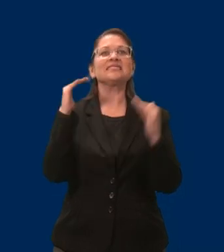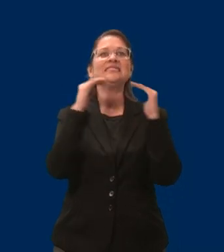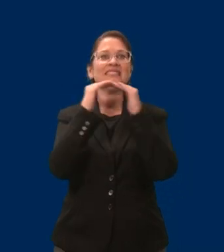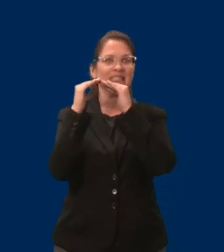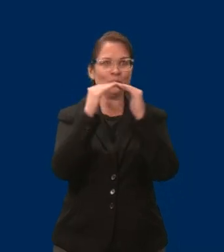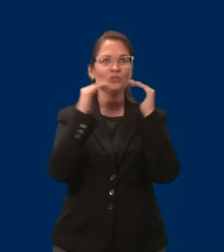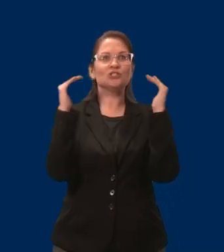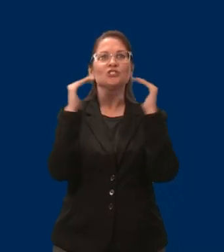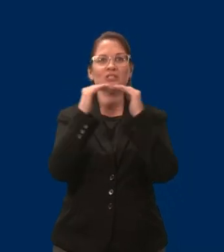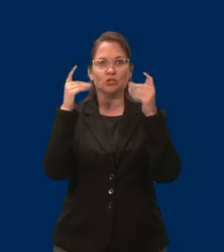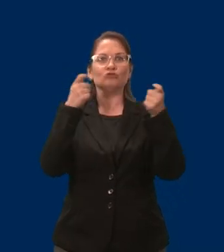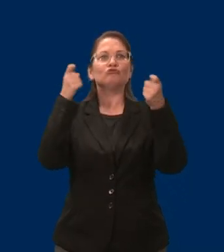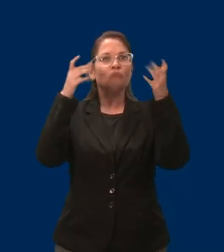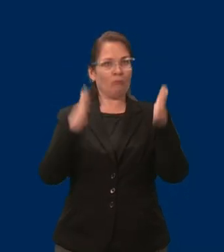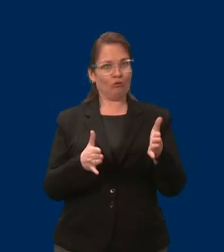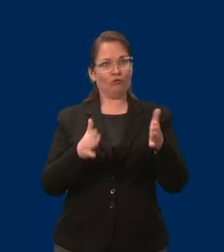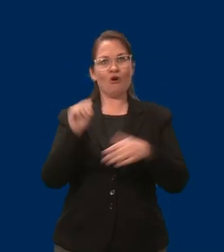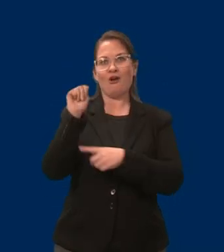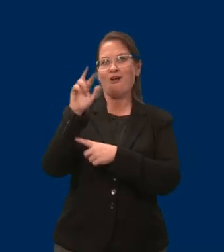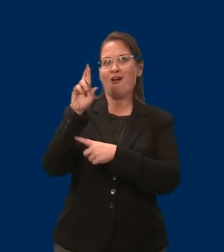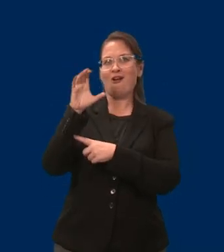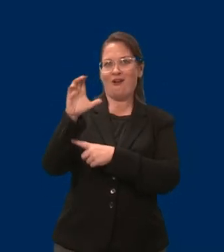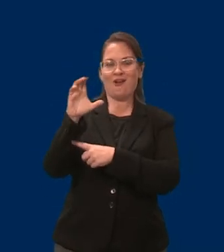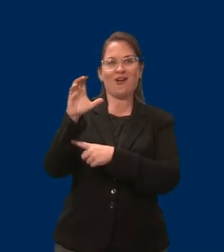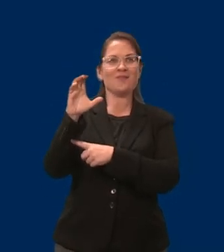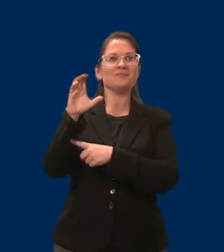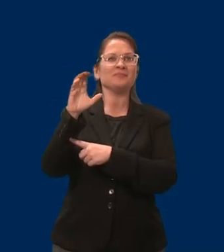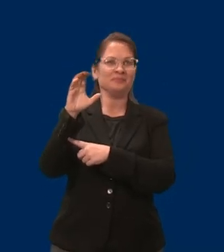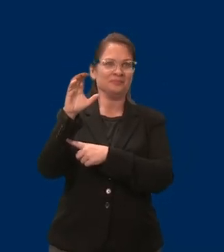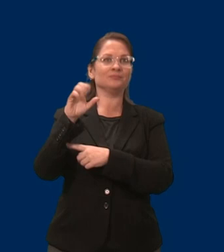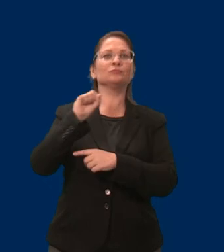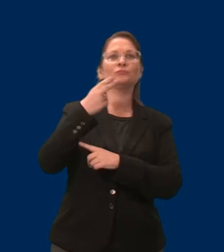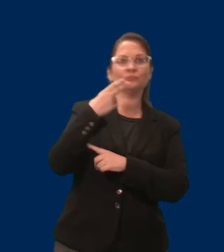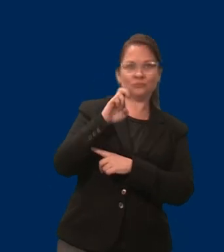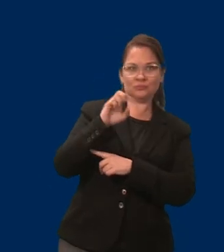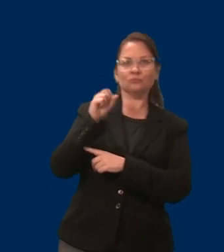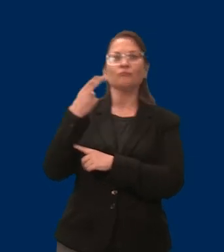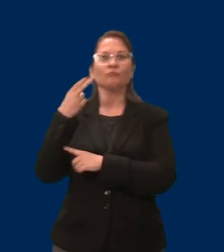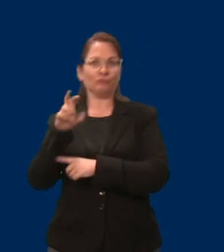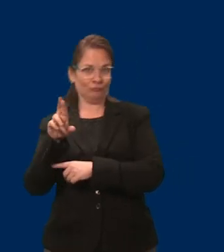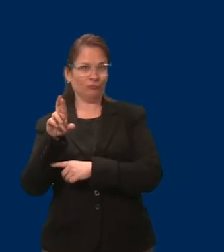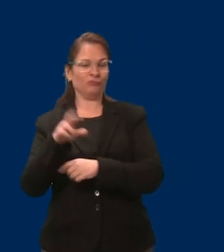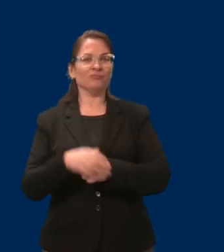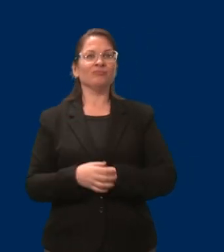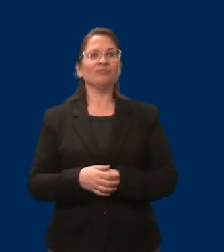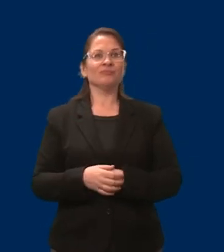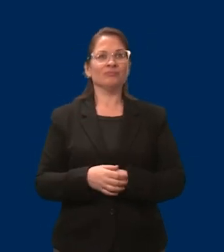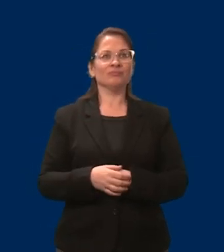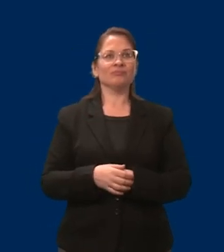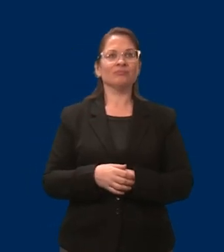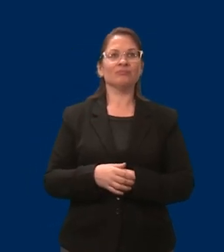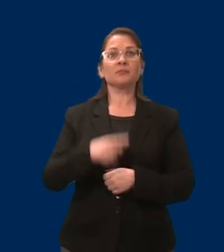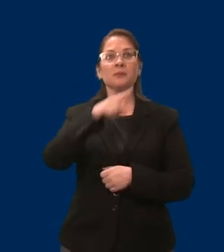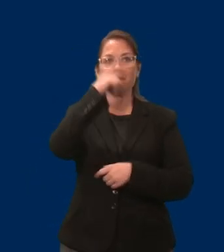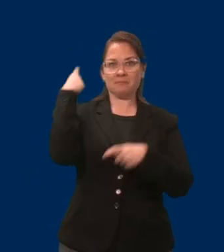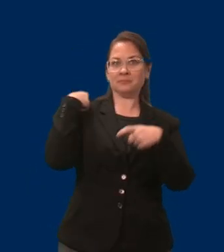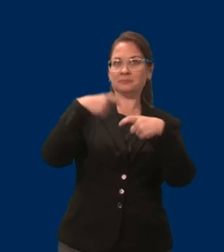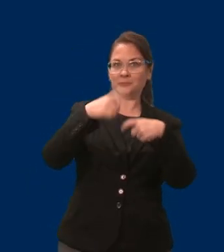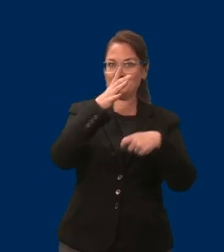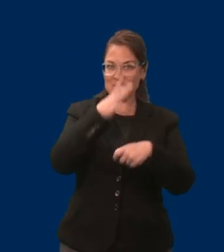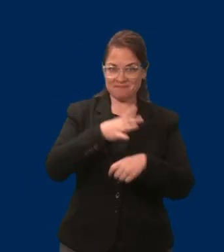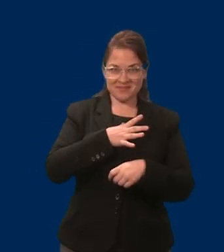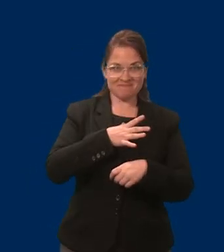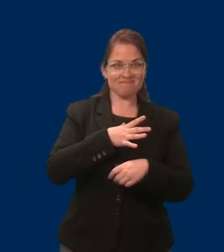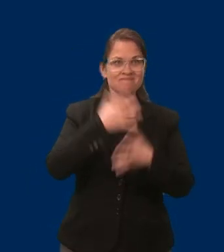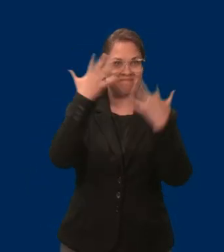My pronouns are she, her, and for a visual description, I am a Black and Hispanic woman. I have shoulder length, dark